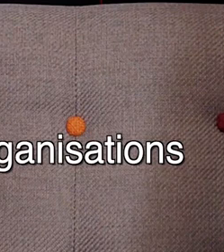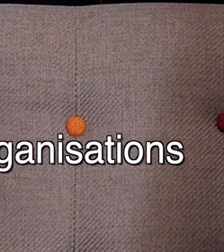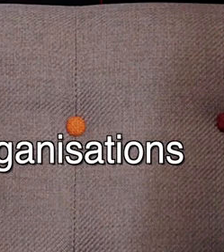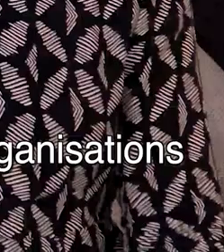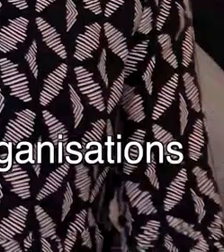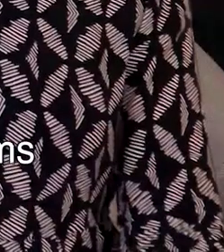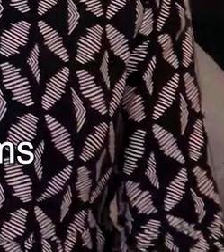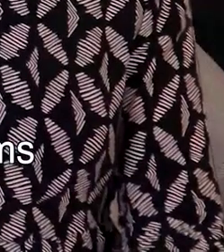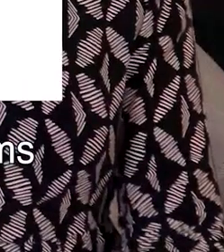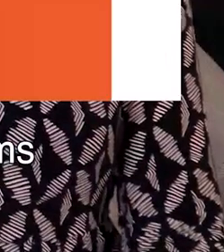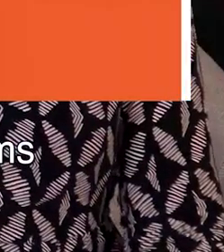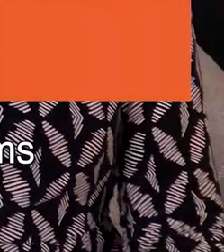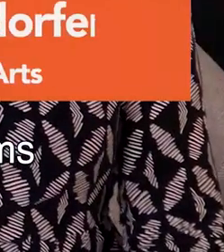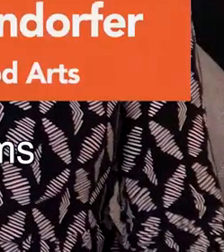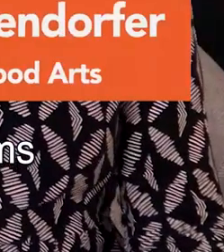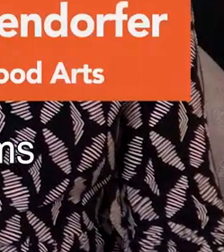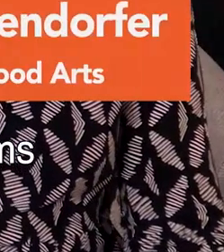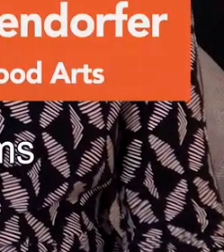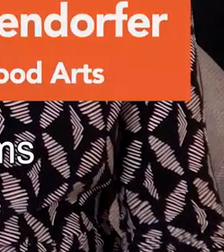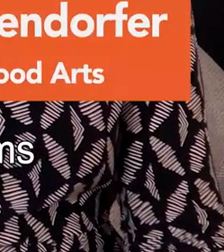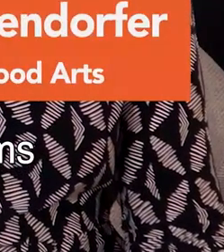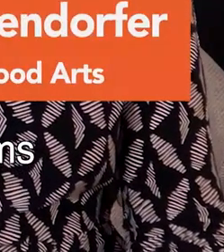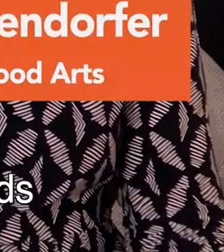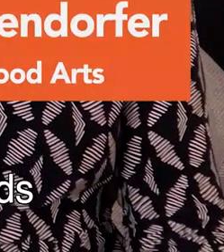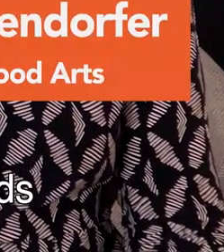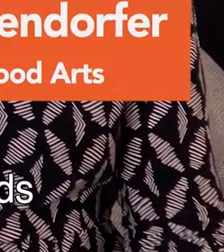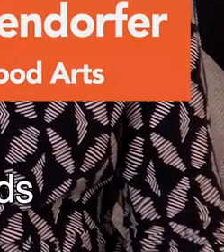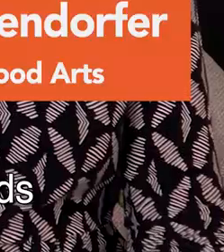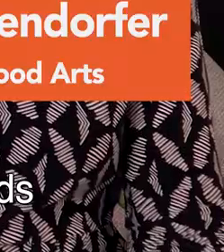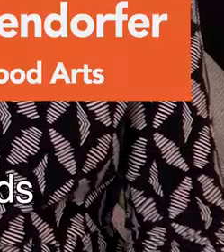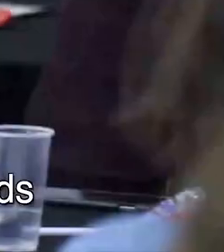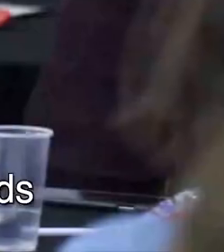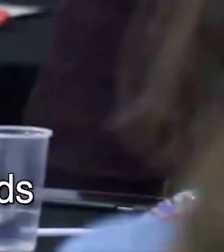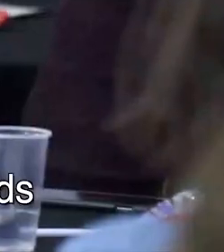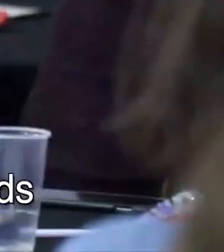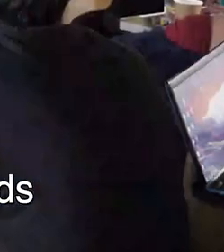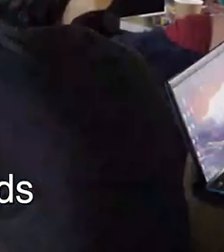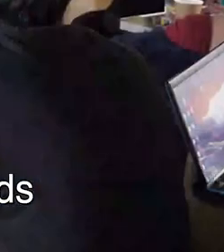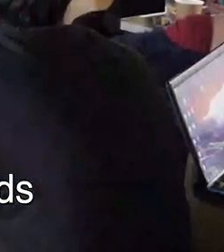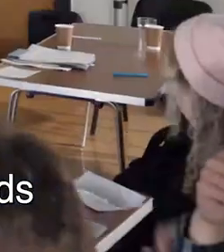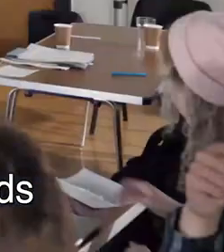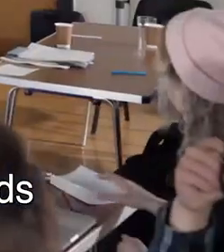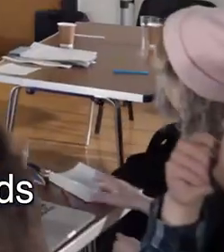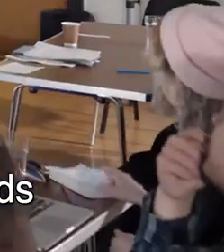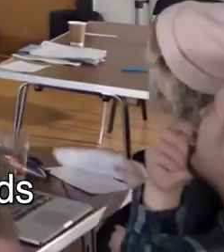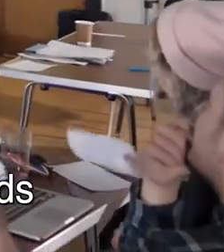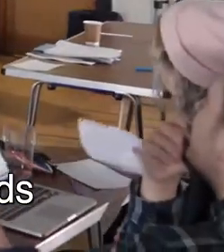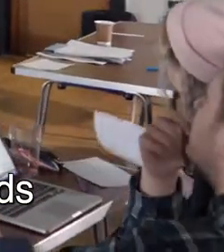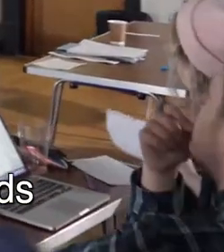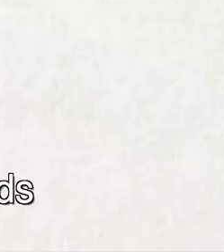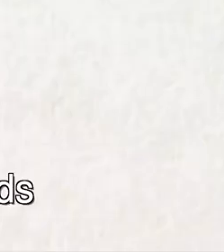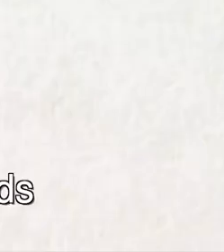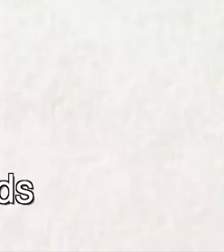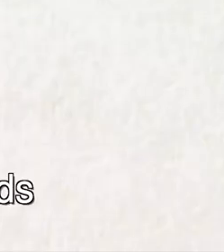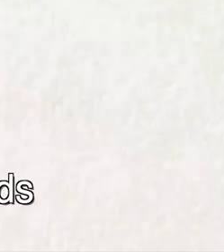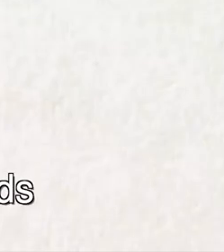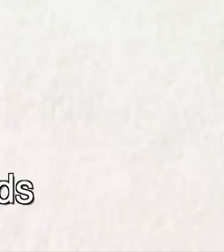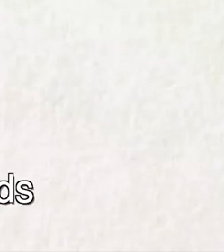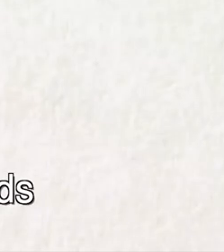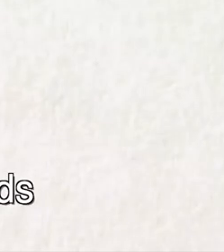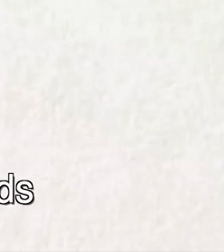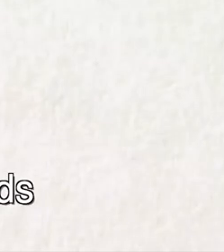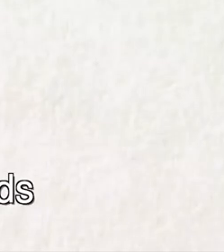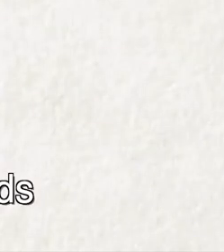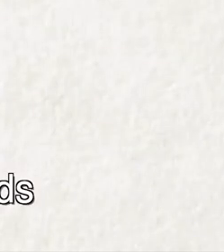organisations. From across the UK and across art forms to kickstart the careers of 124 people from lower socioeconomic